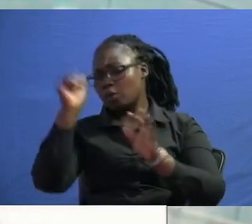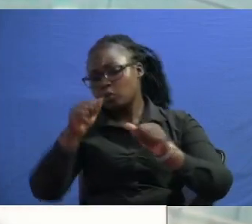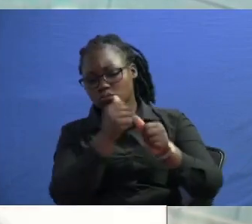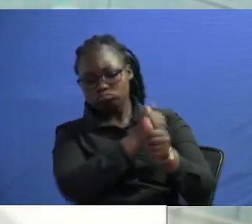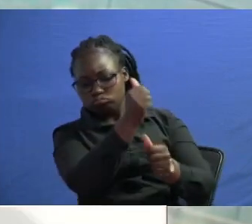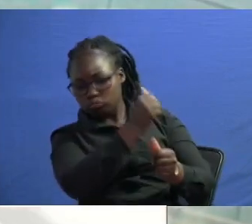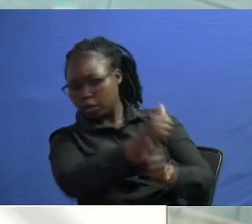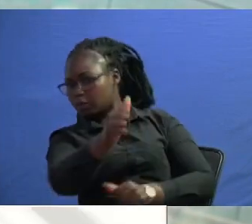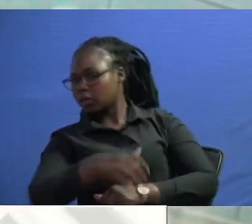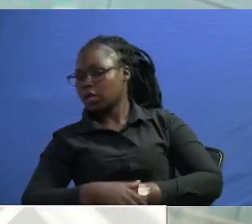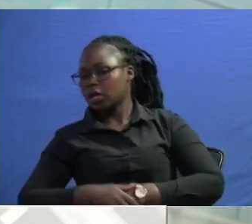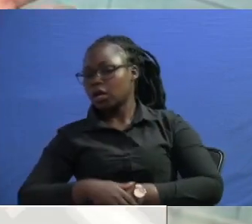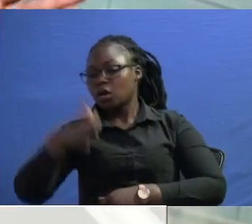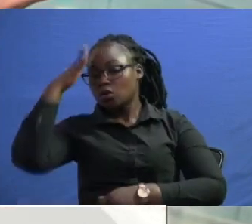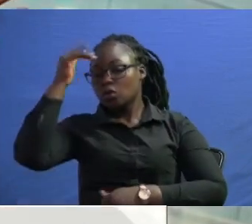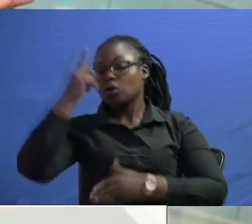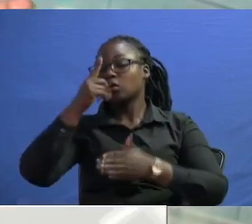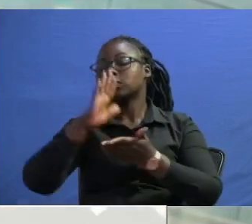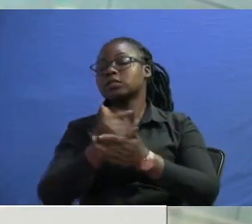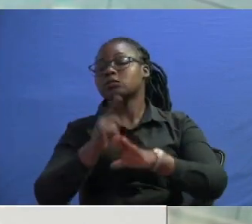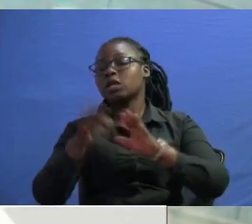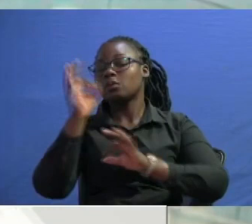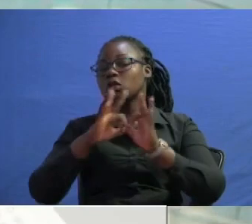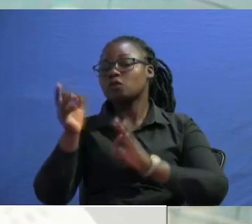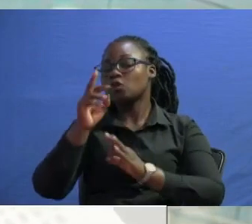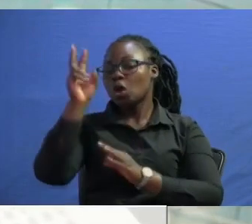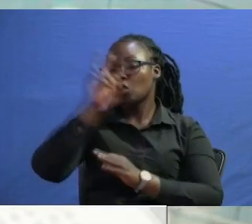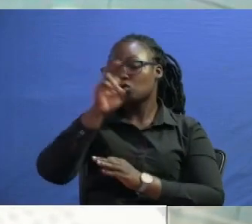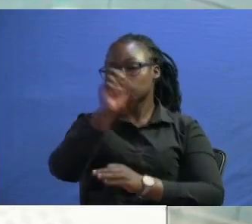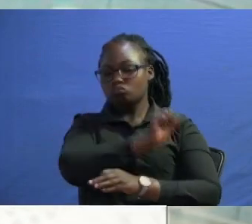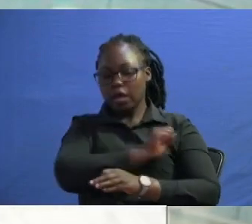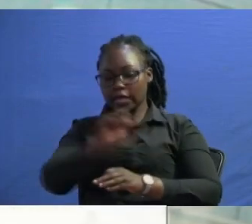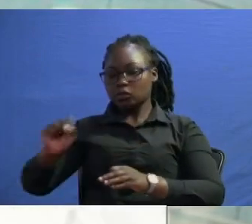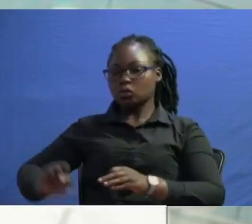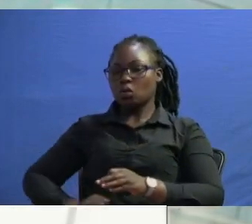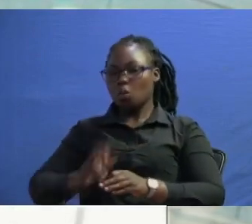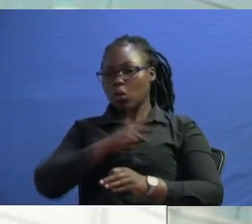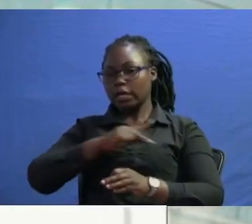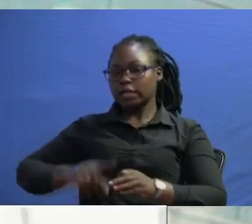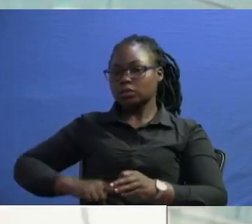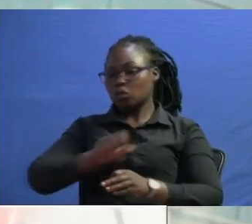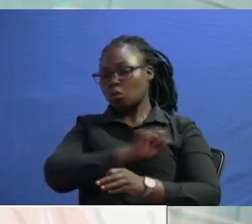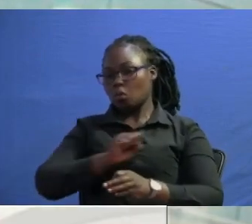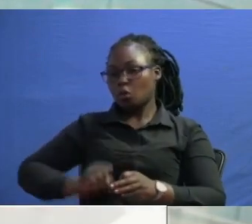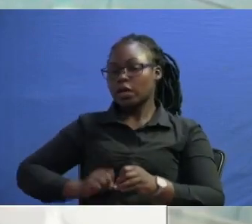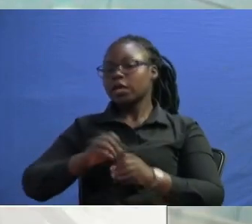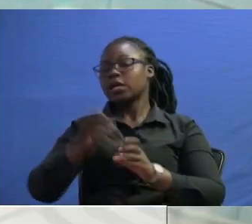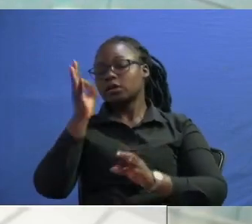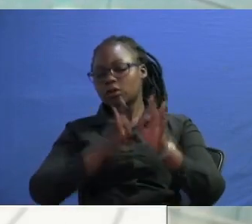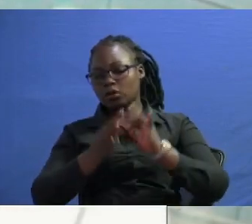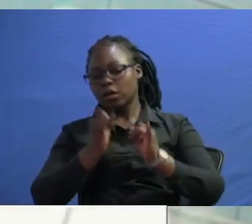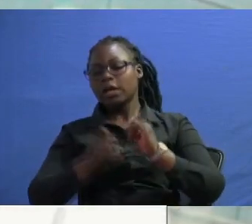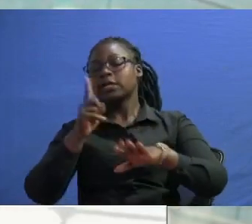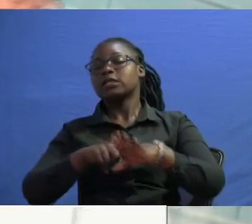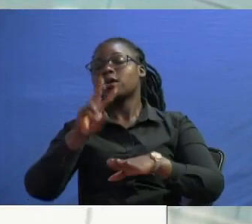sometimes if you look at solomon king solomon in his solomonic judgment when the two